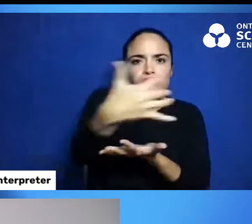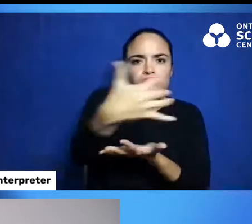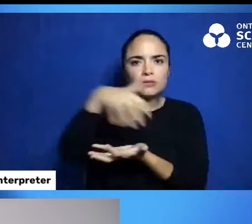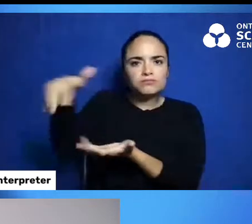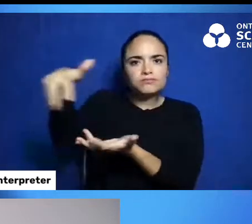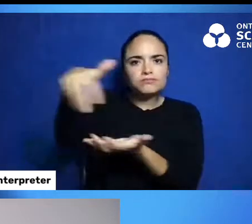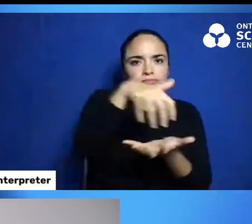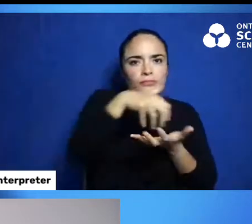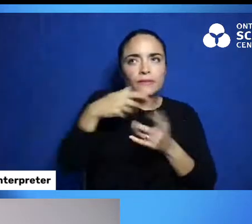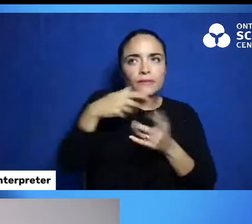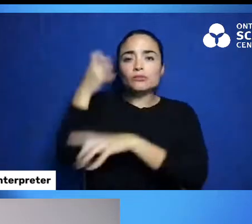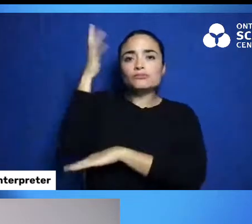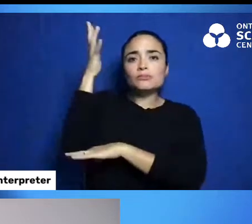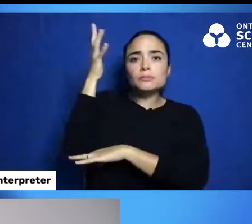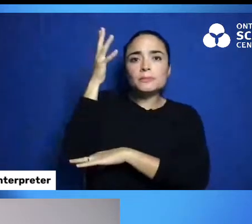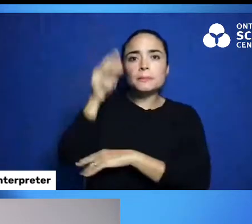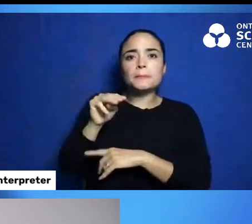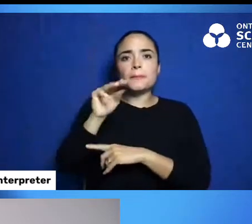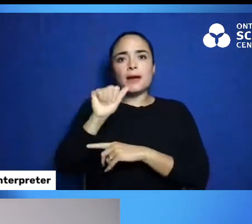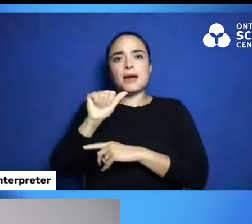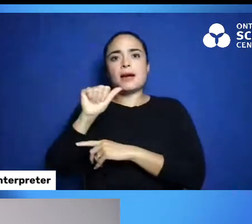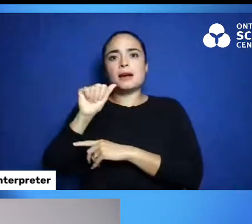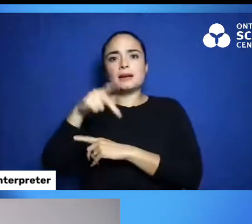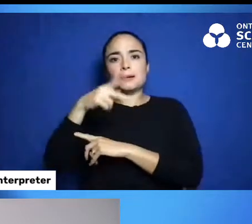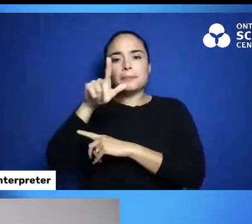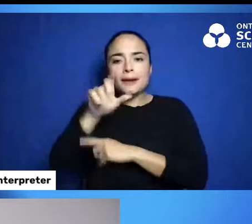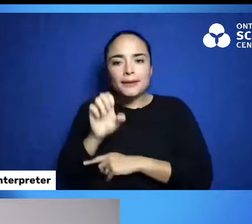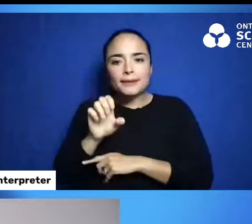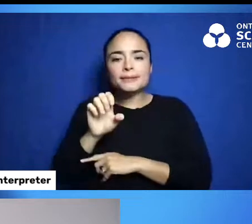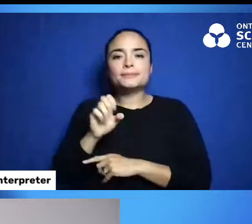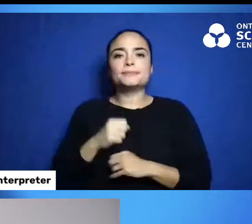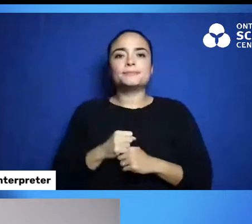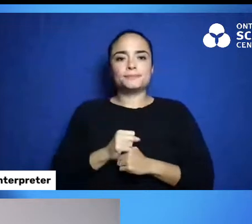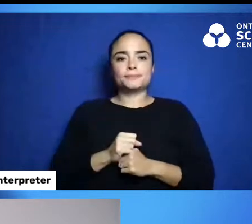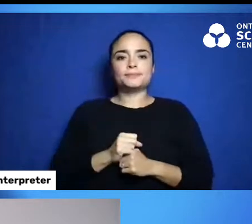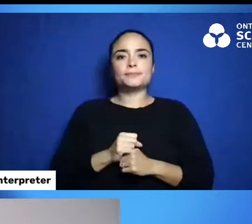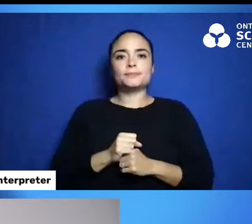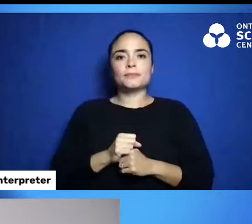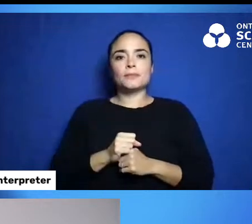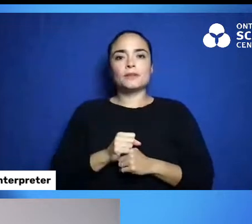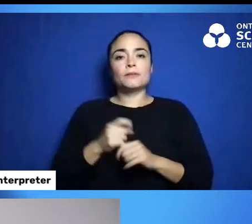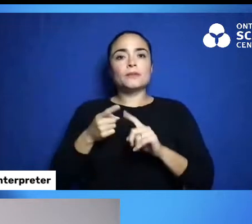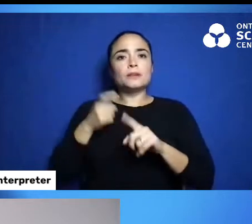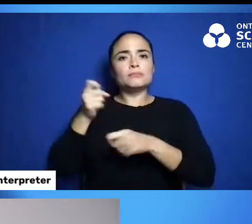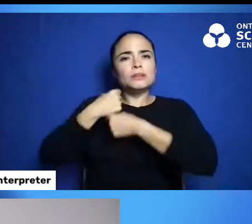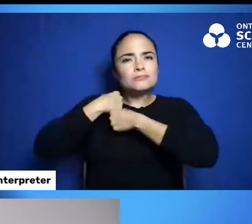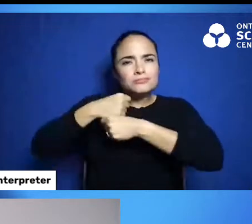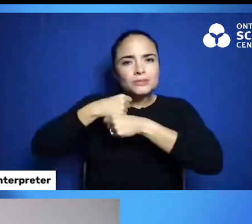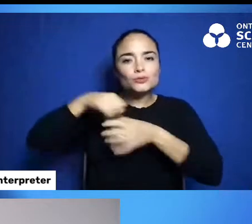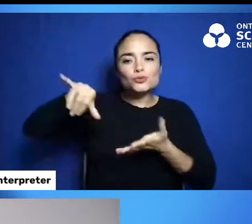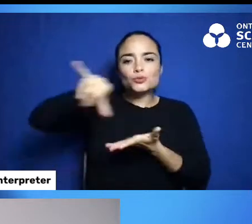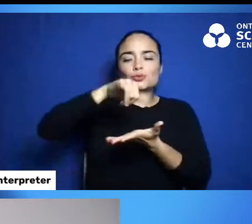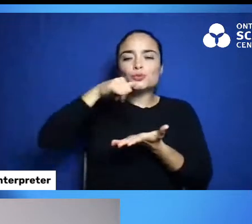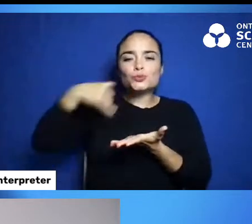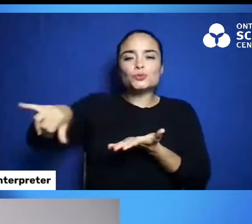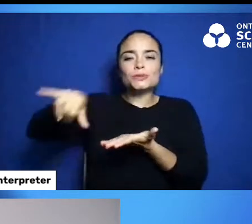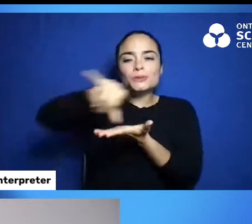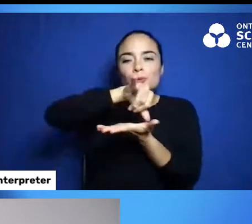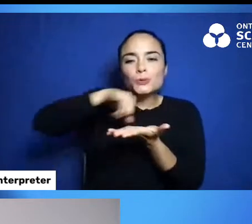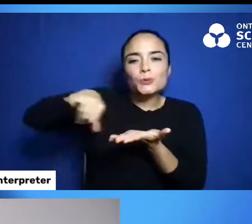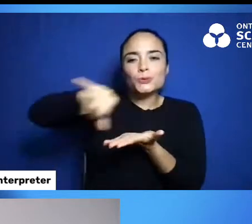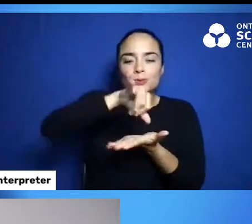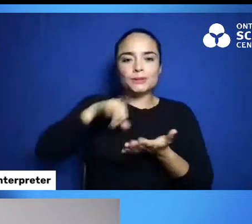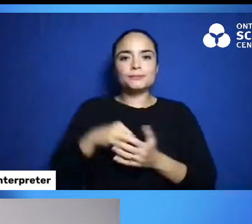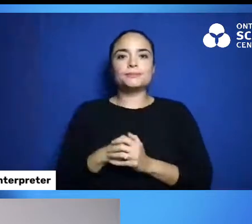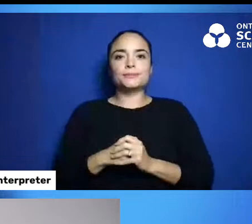maple trees to help turn it into maple syrup. Fantastic. So,